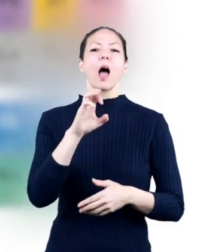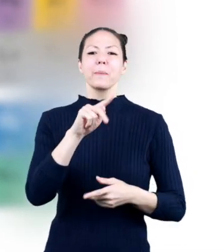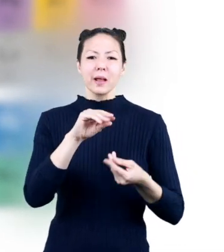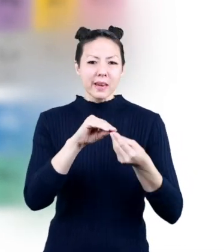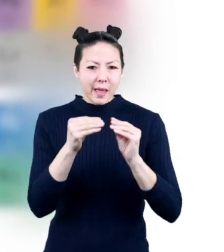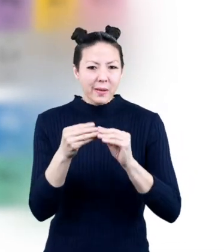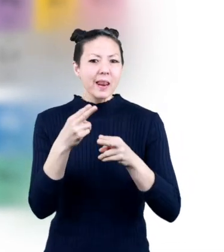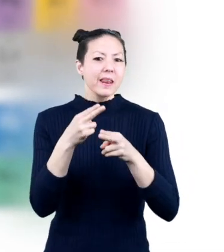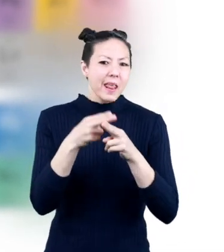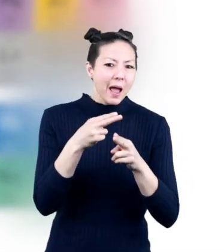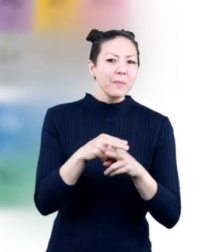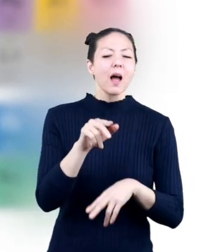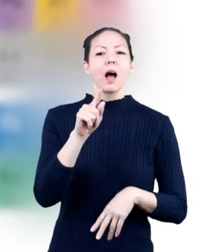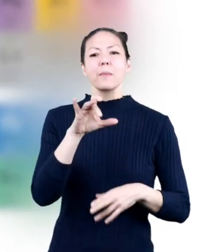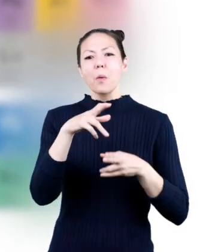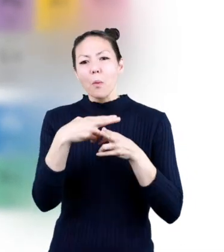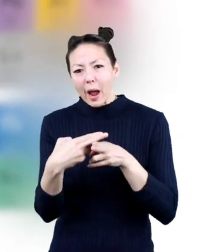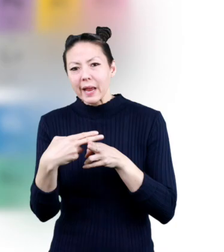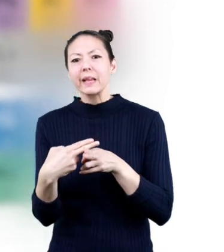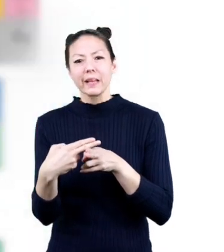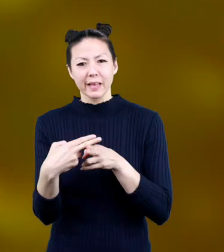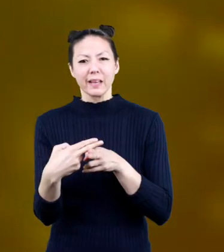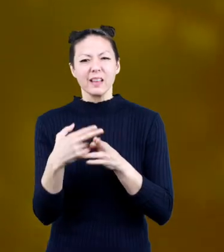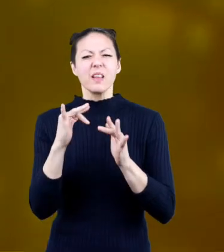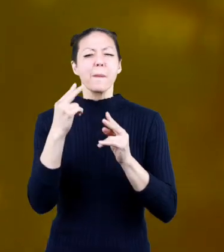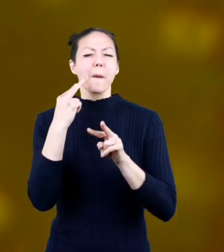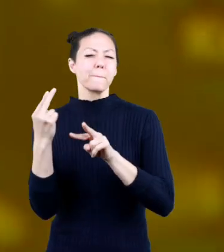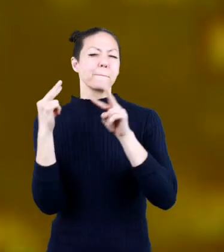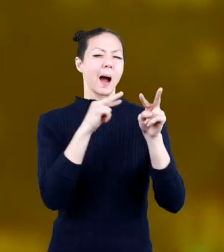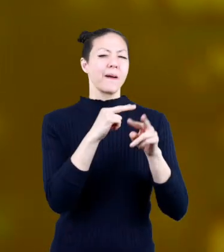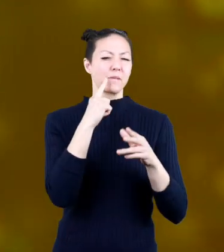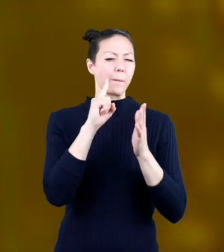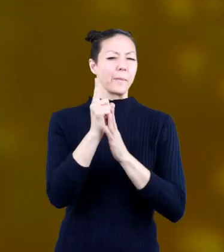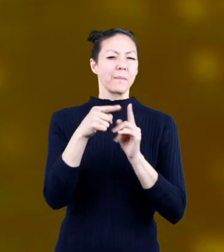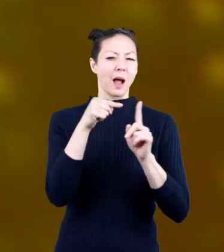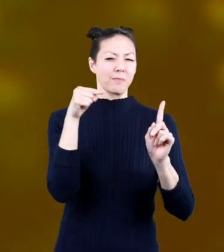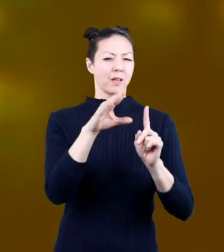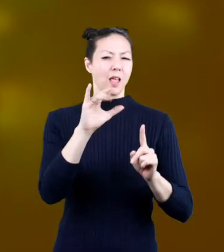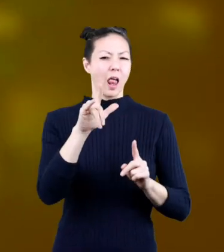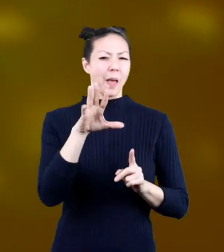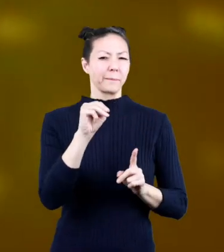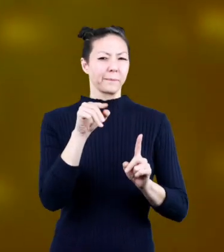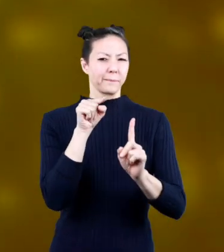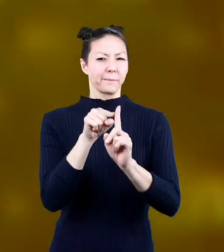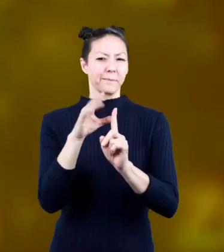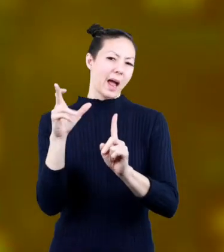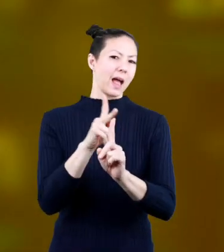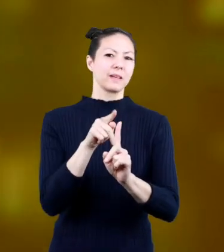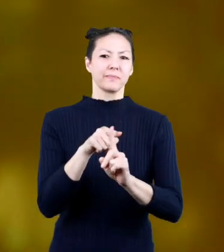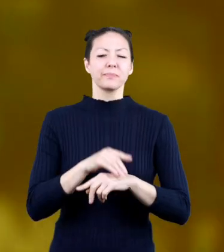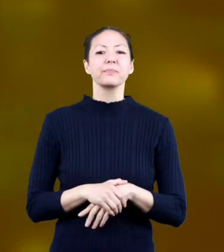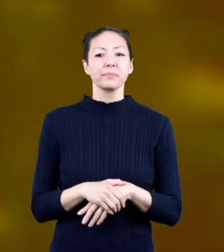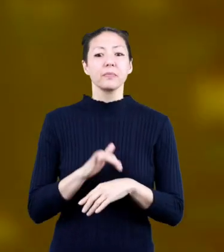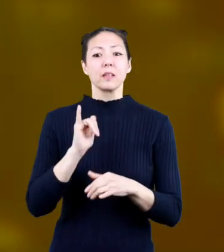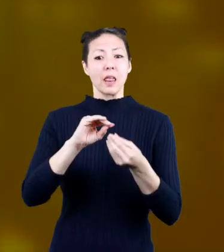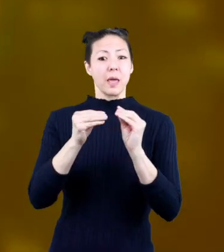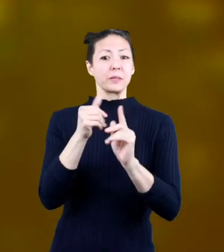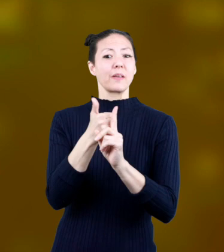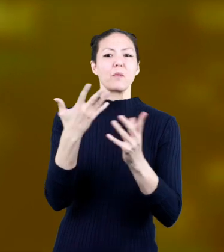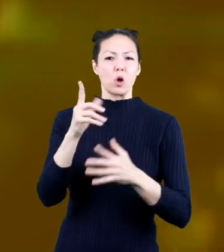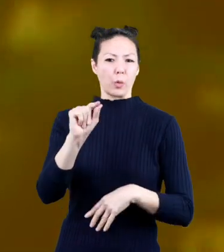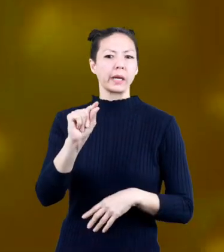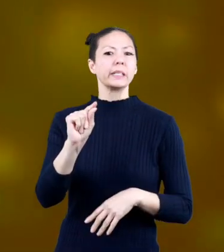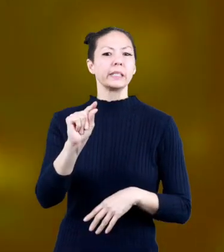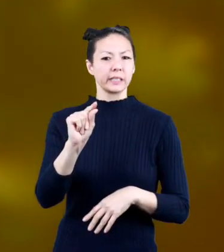name atomic weight and more but let's get back to calcium for a minute calcium's atomic